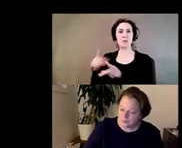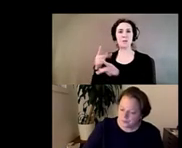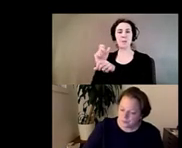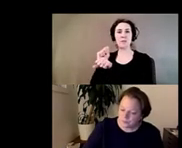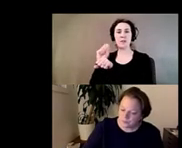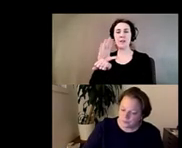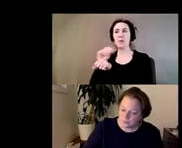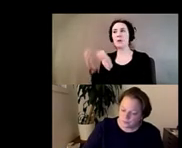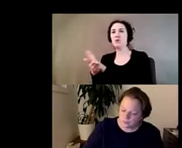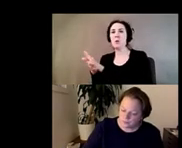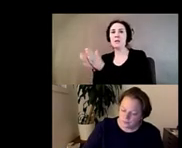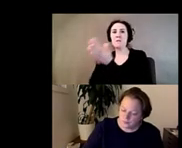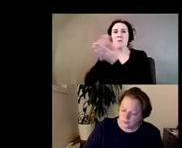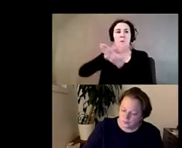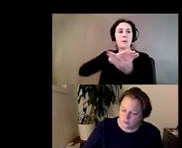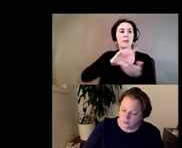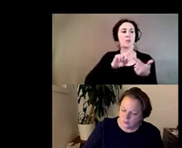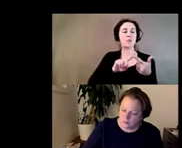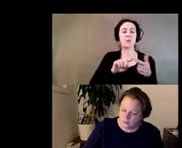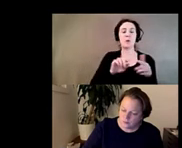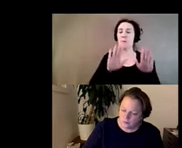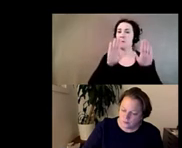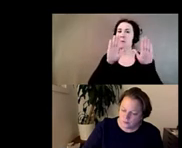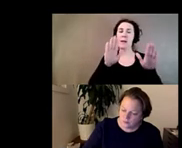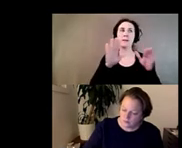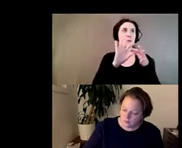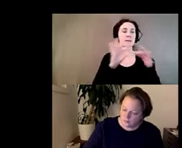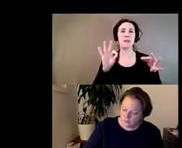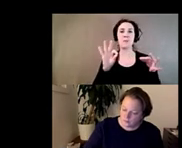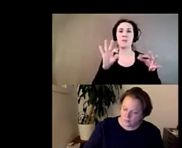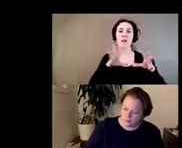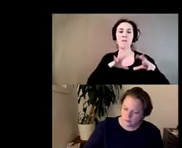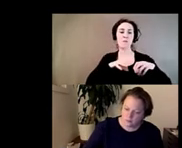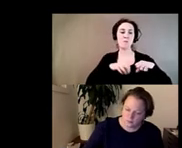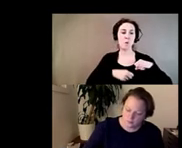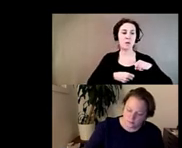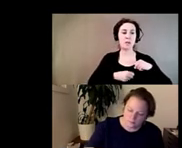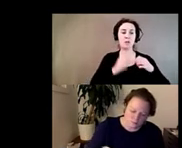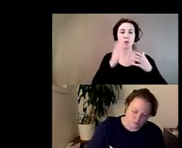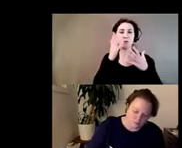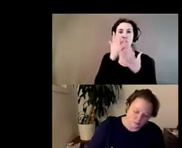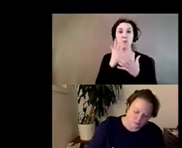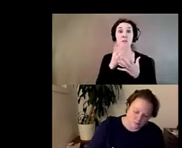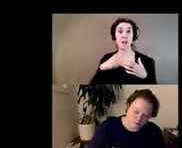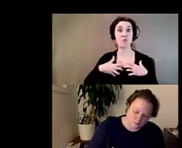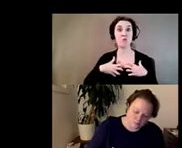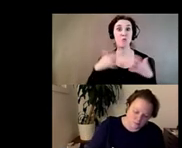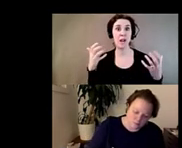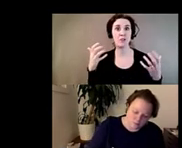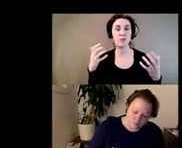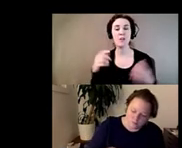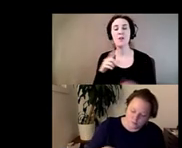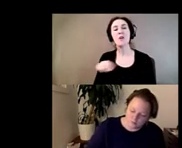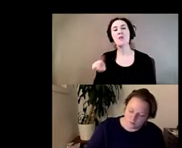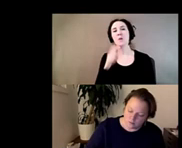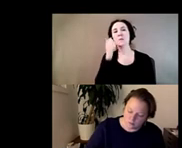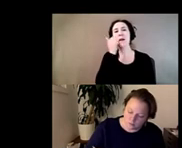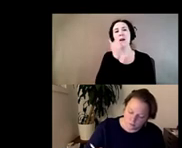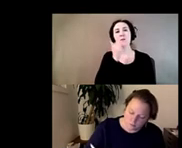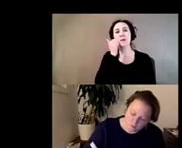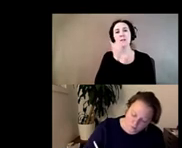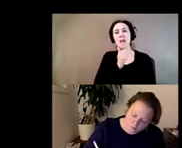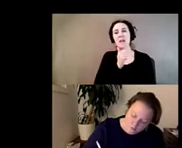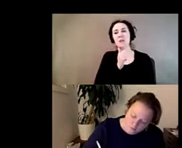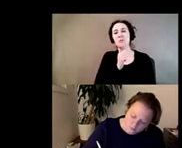powerful statement of grief mourning and rage um and and those kinds of everyday small gestures um